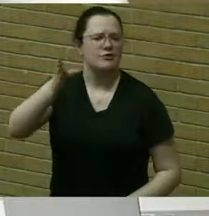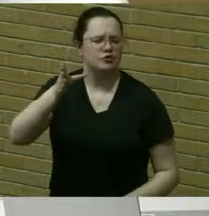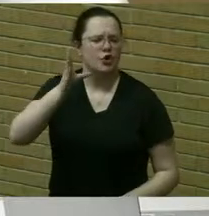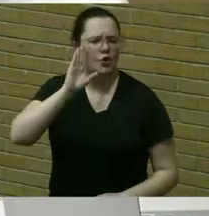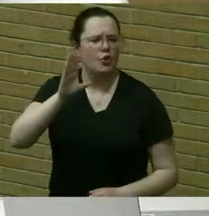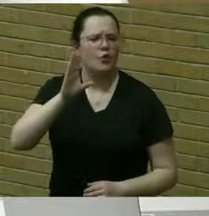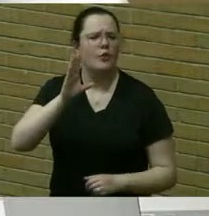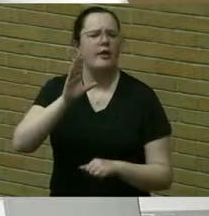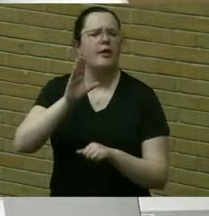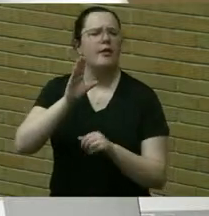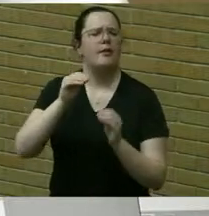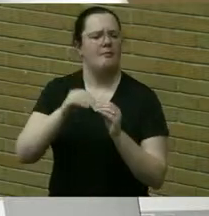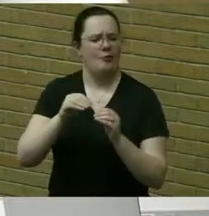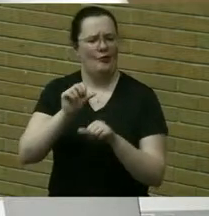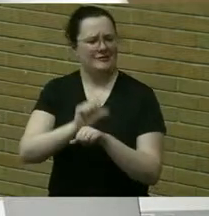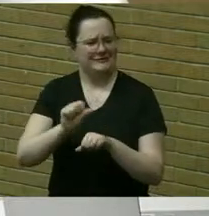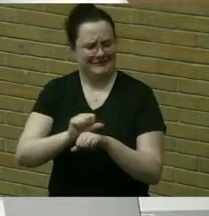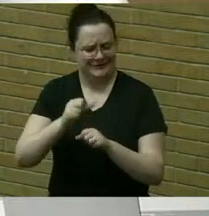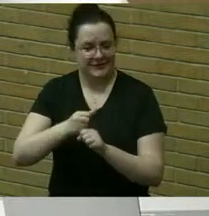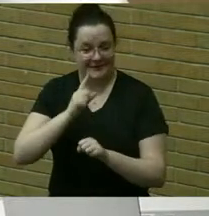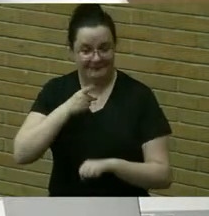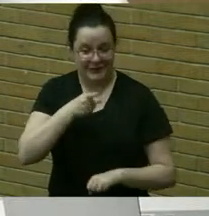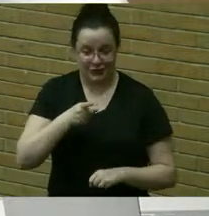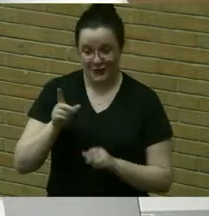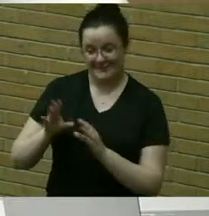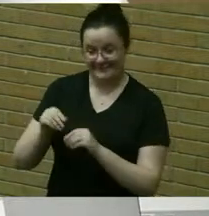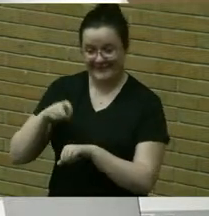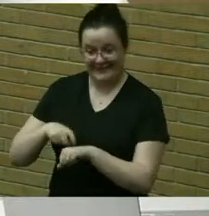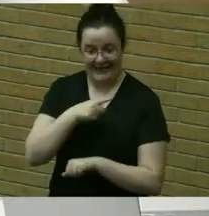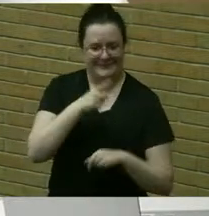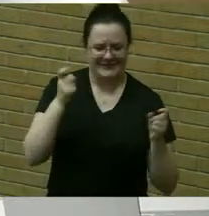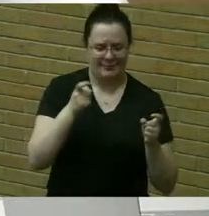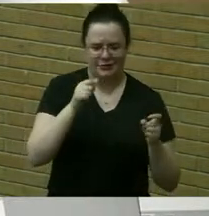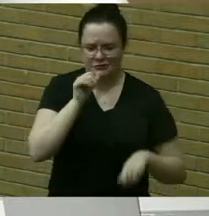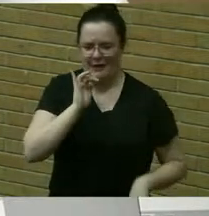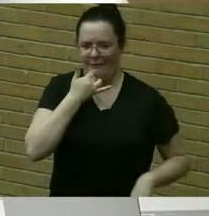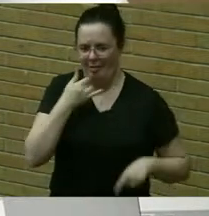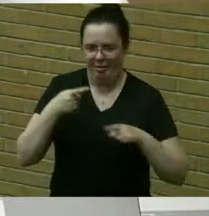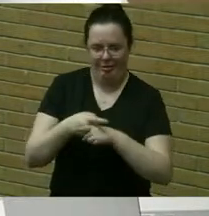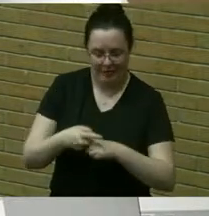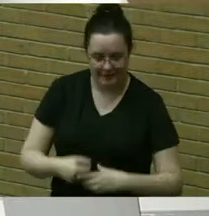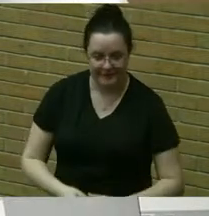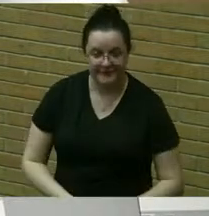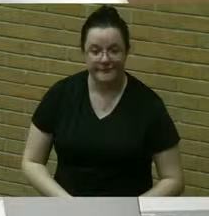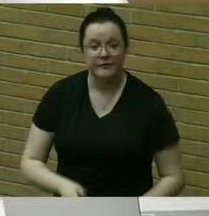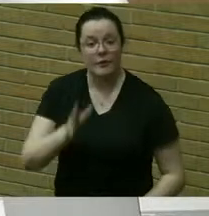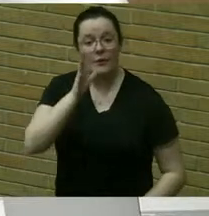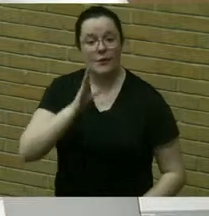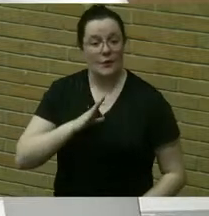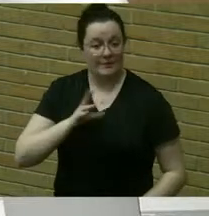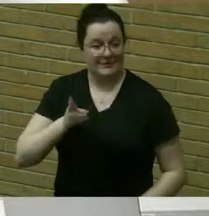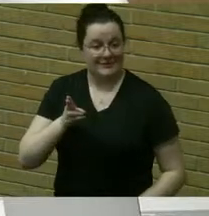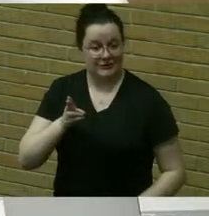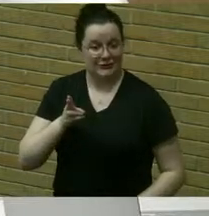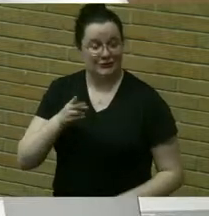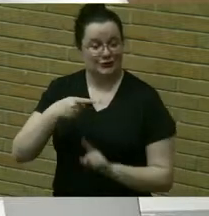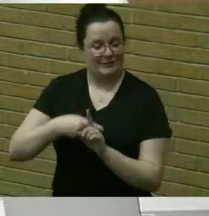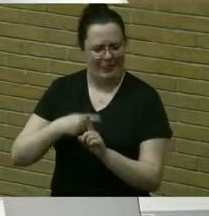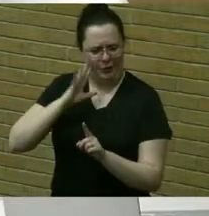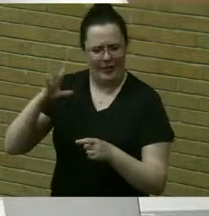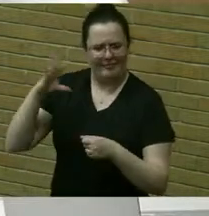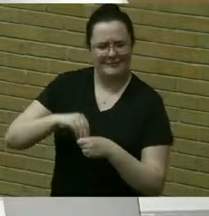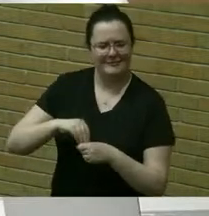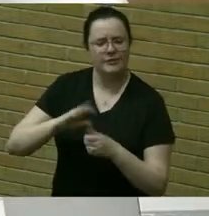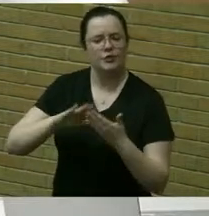made to deconflict the celebration and meeting times women's history month celebration will involve community leaders